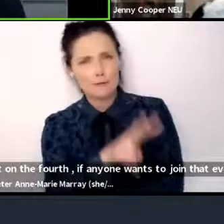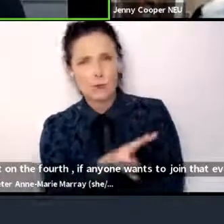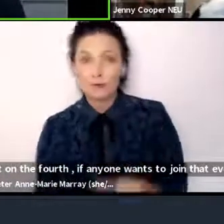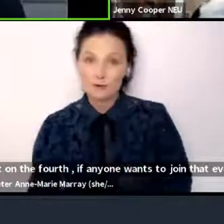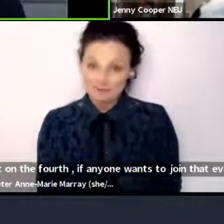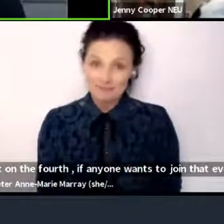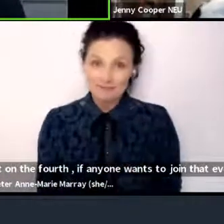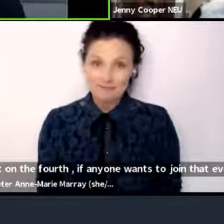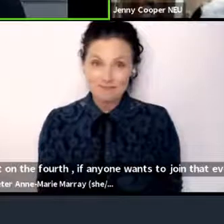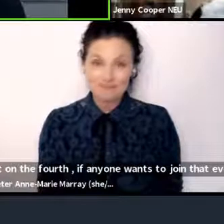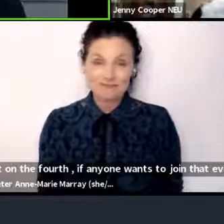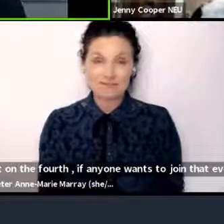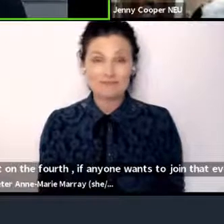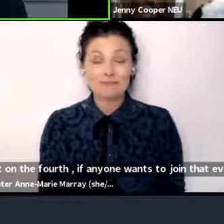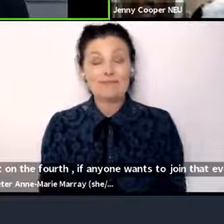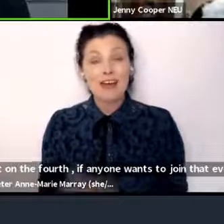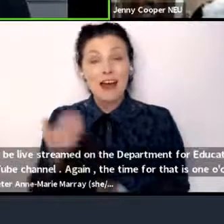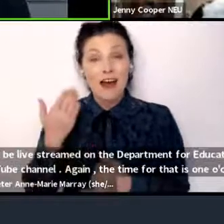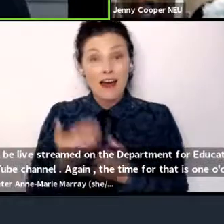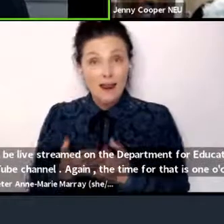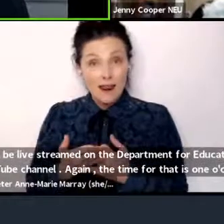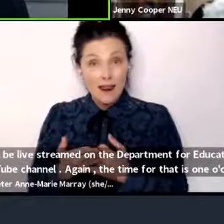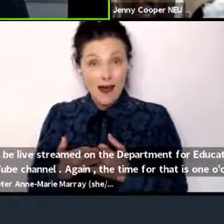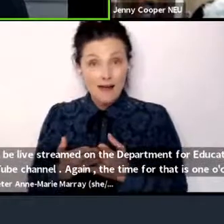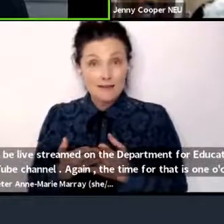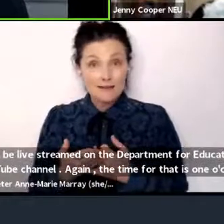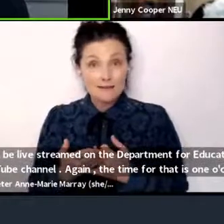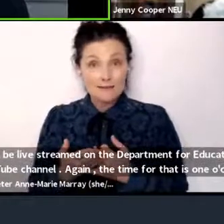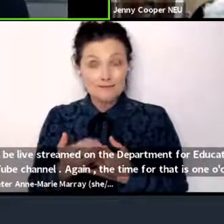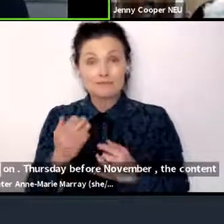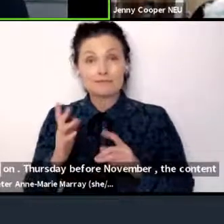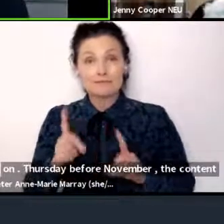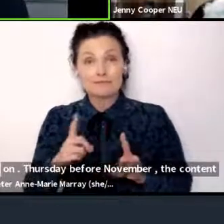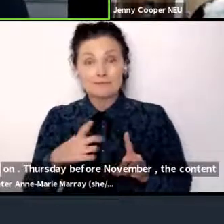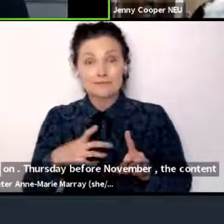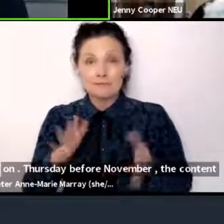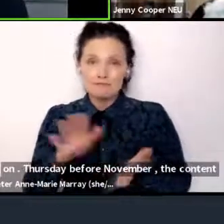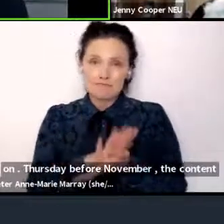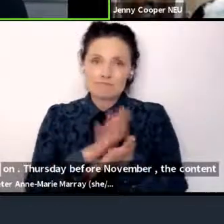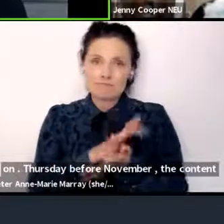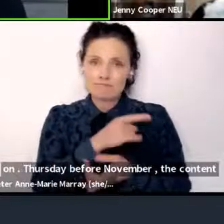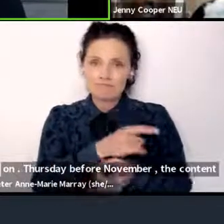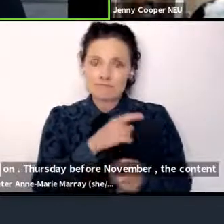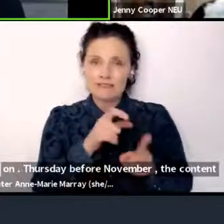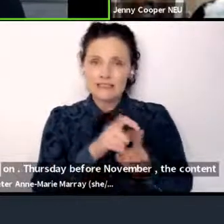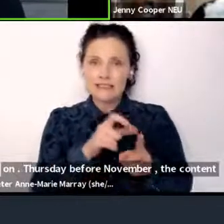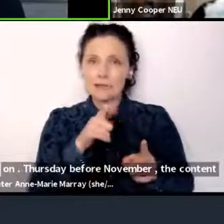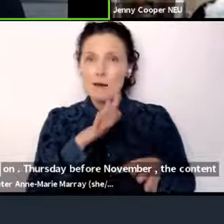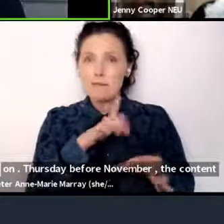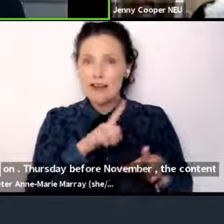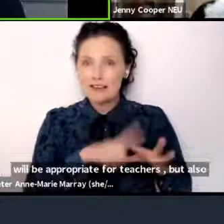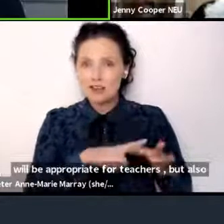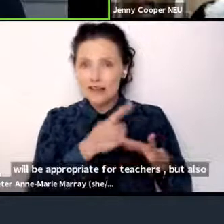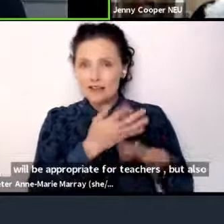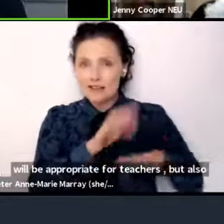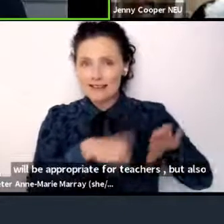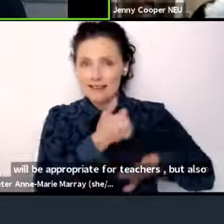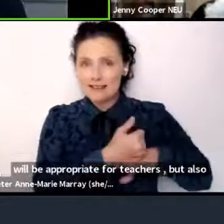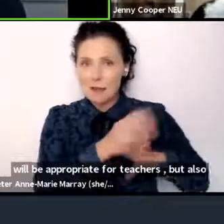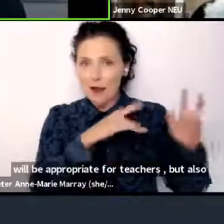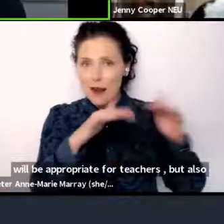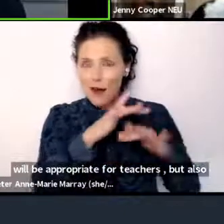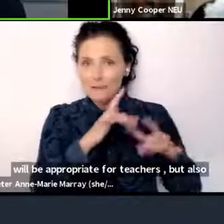Just to conclude, really, we're really pleased the Department for Education has set up this Climate Change and Sustainability Unit. We really think